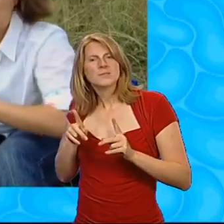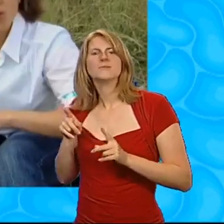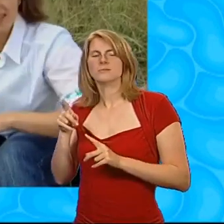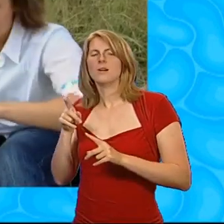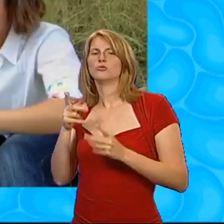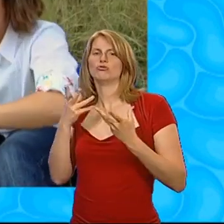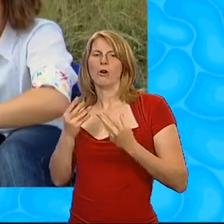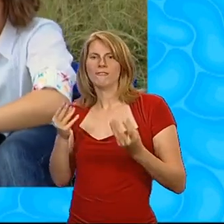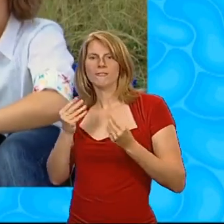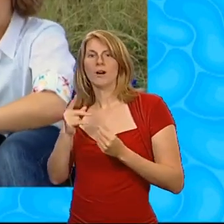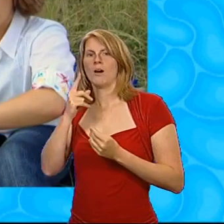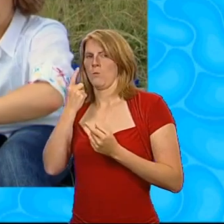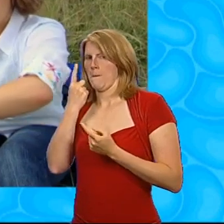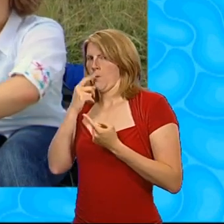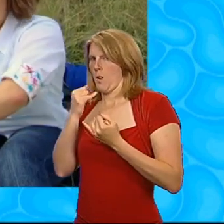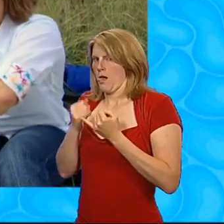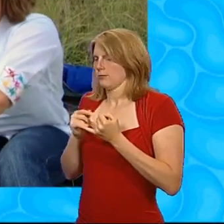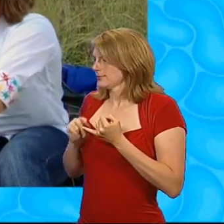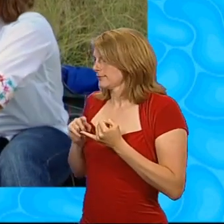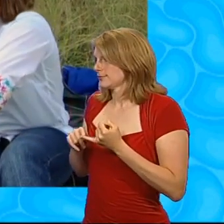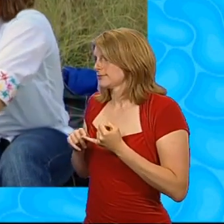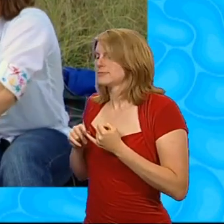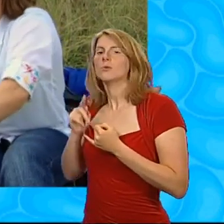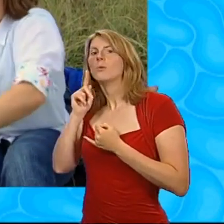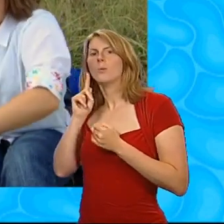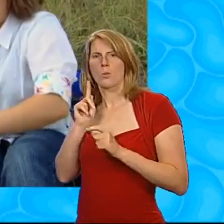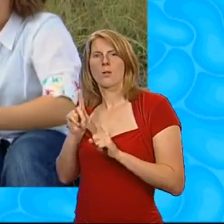So, I've got one last thing that looks a bit like a cloud.